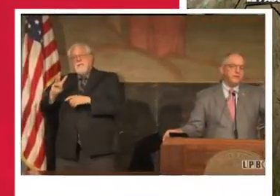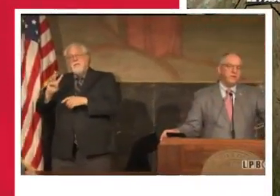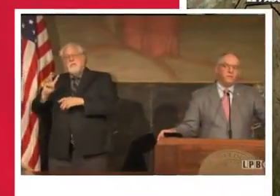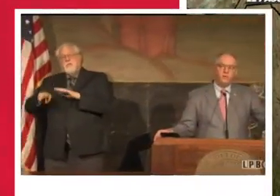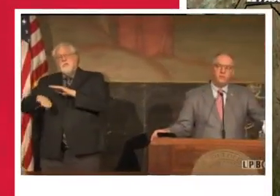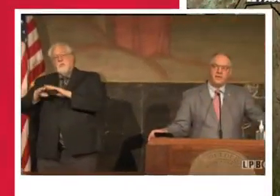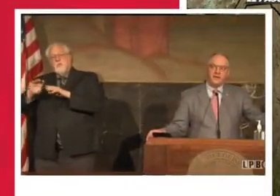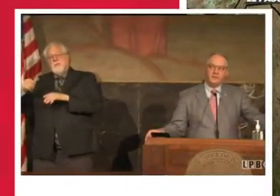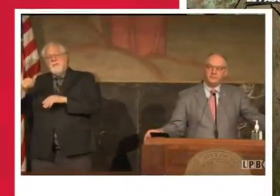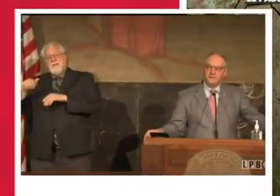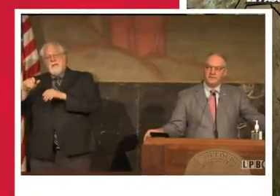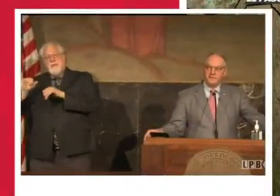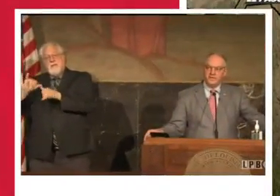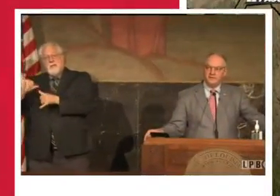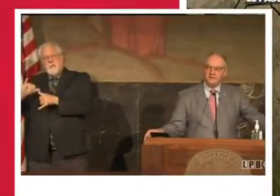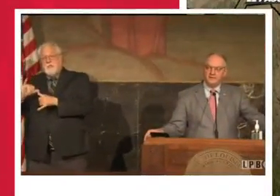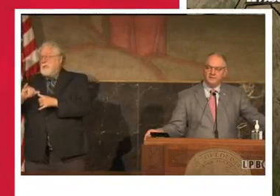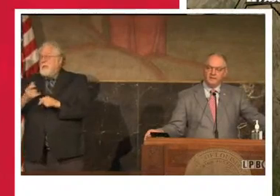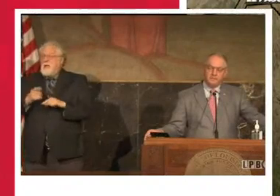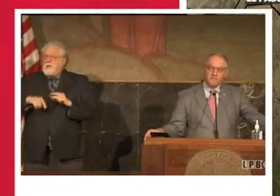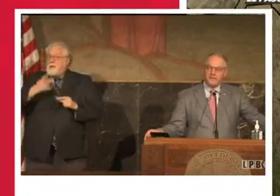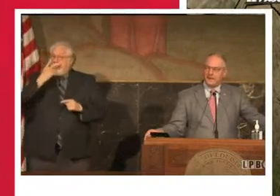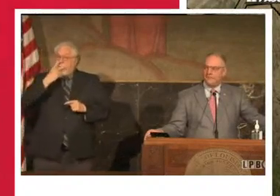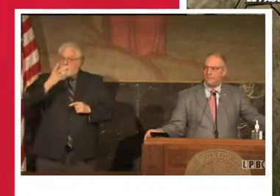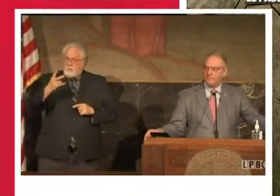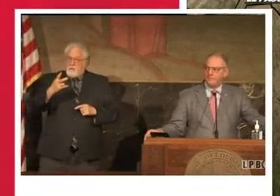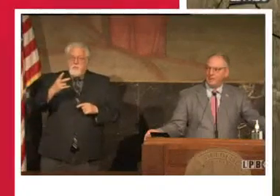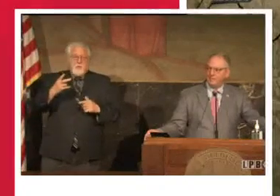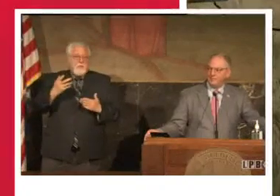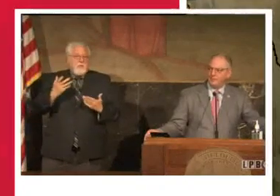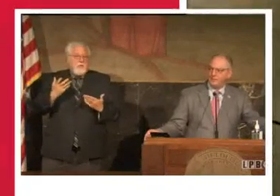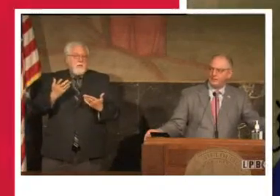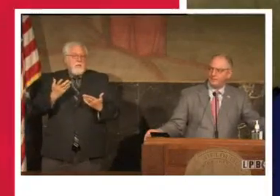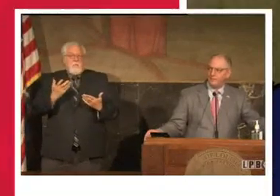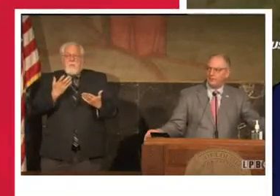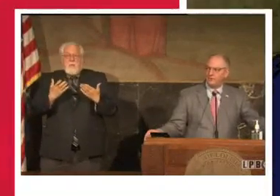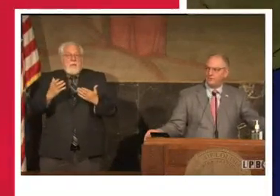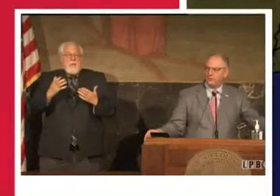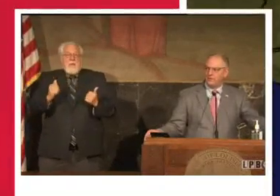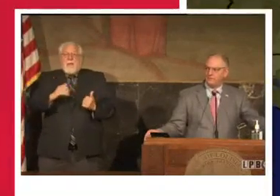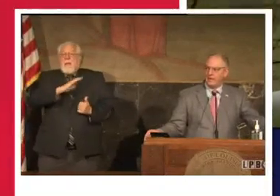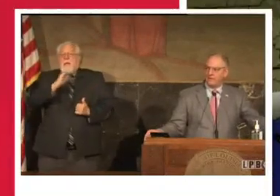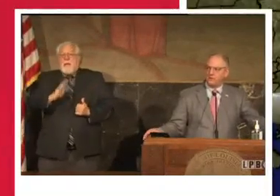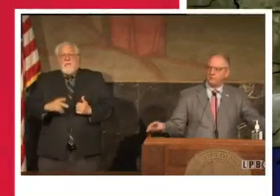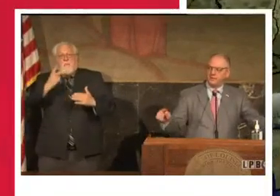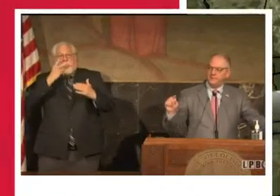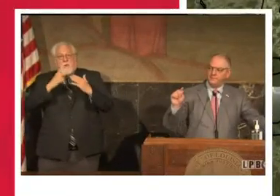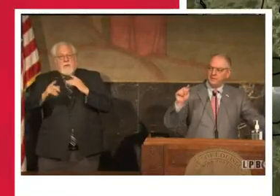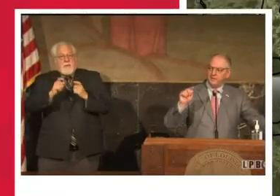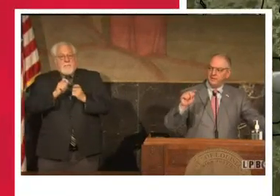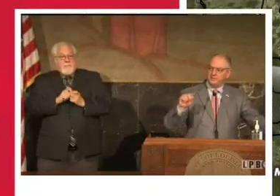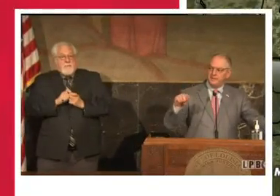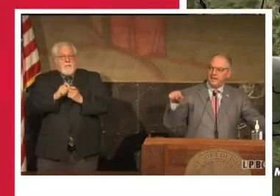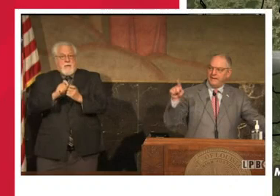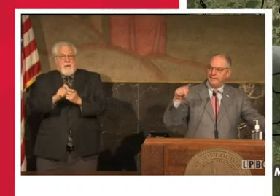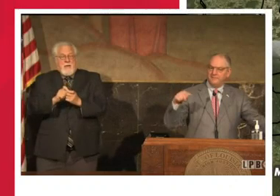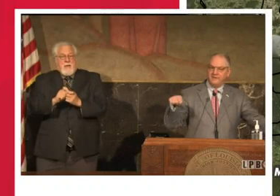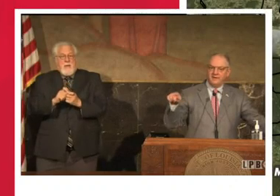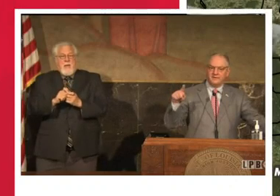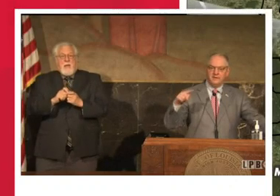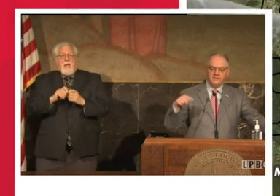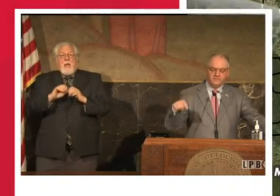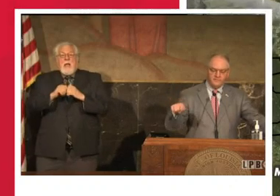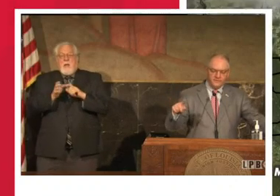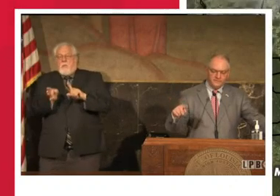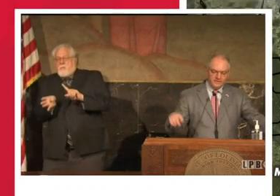And what we cannot predict yet, and maybe never be able to predict with tremendous accuracy, is the banding